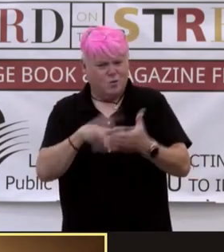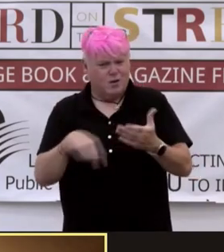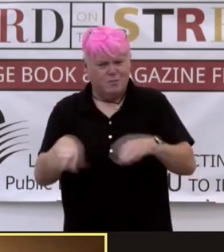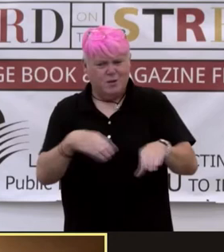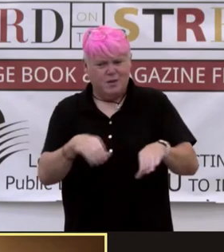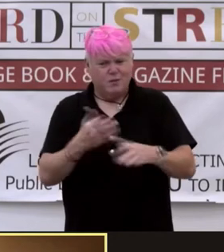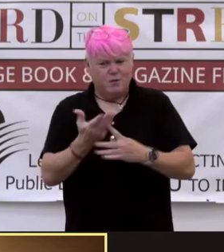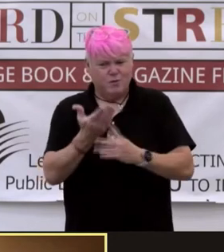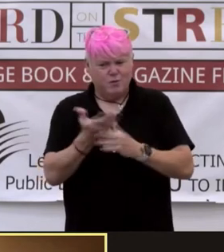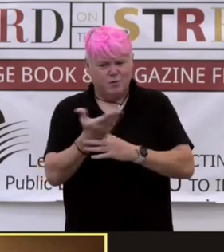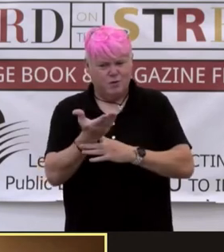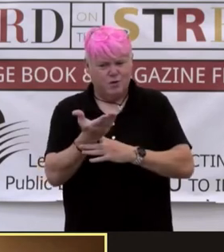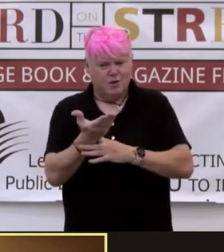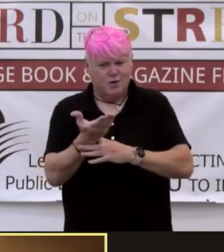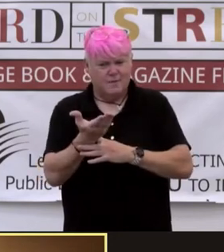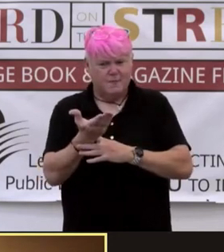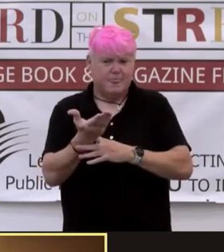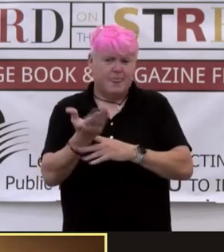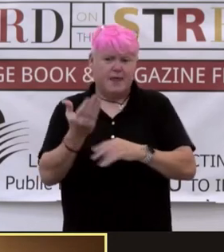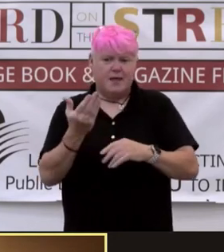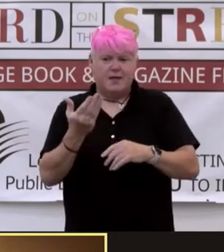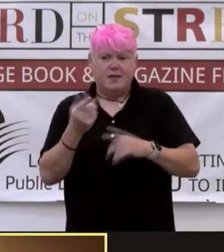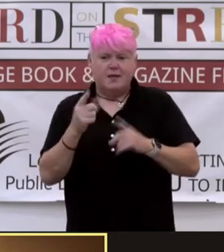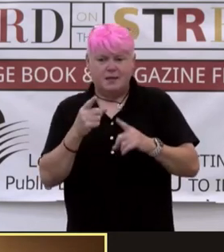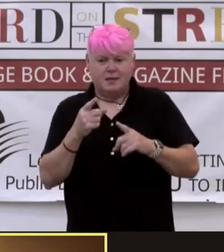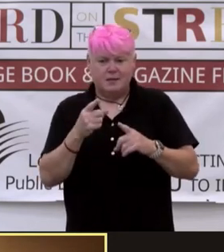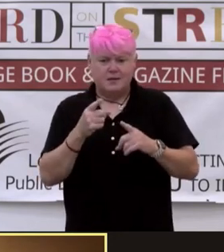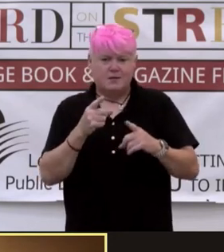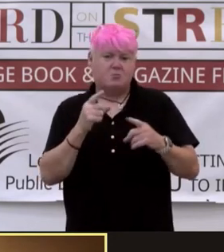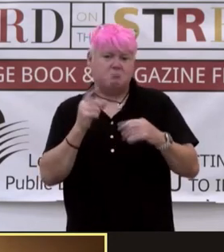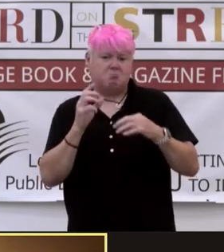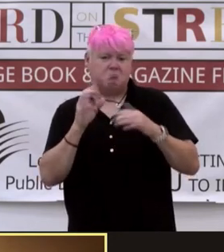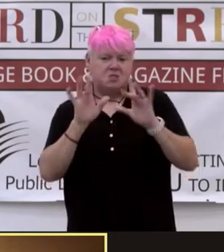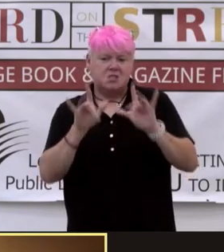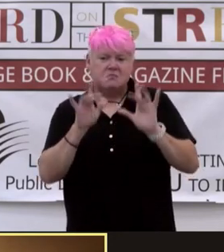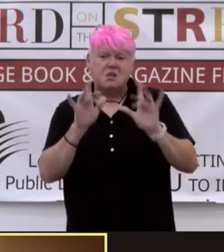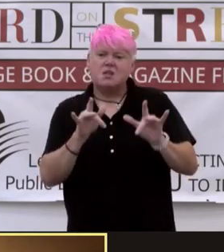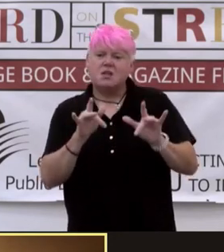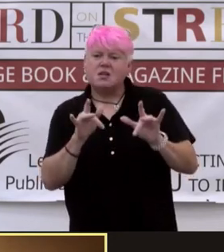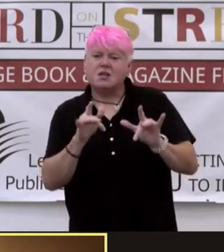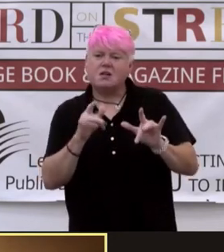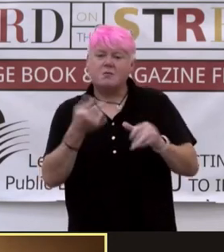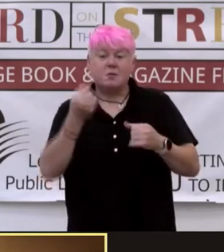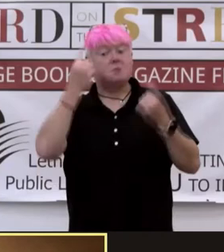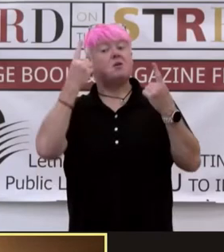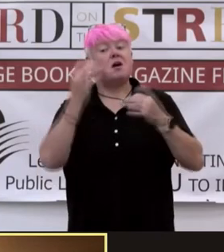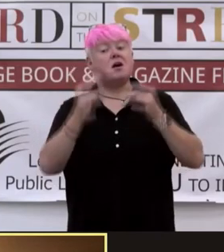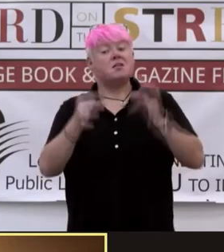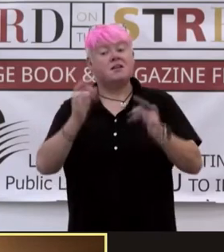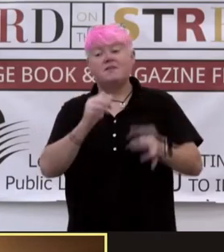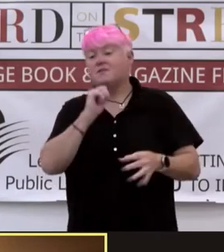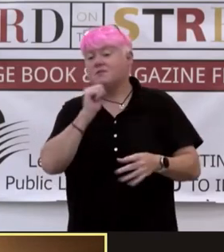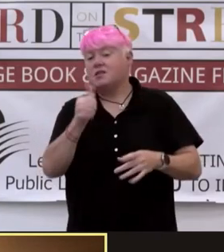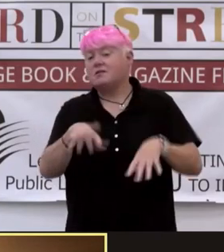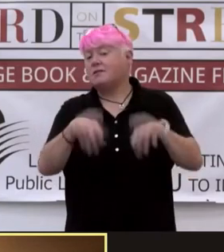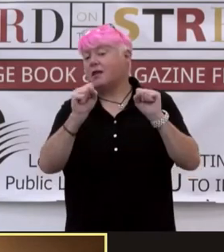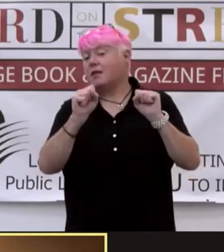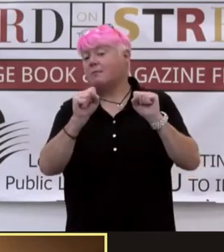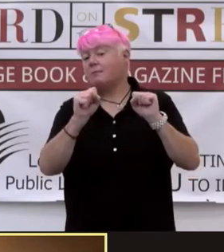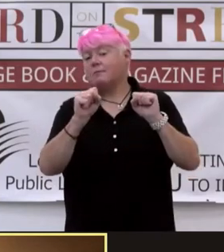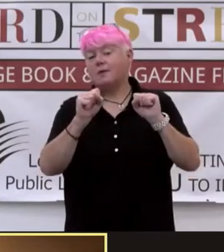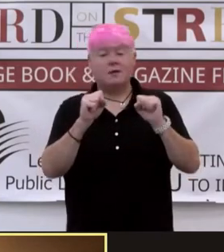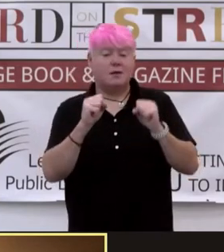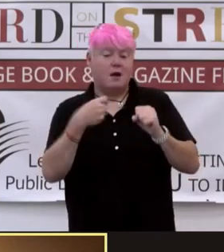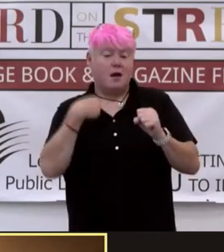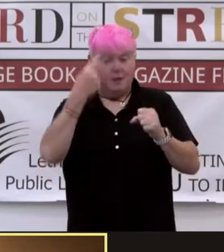says. That's the Rajkumar. His tone is sympathetic. In fact, I would be surprised if you didn't hate them. I will be